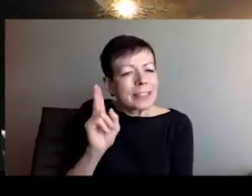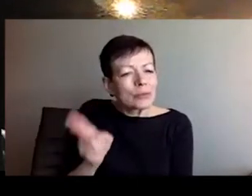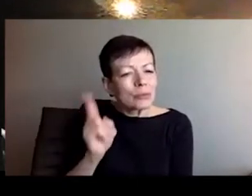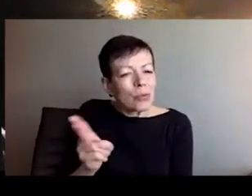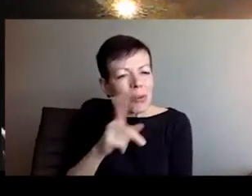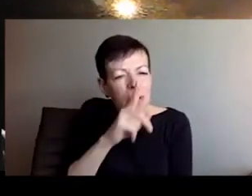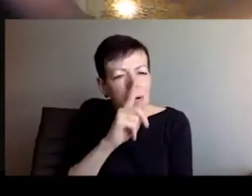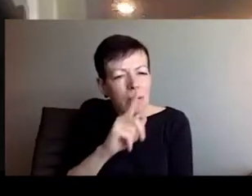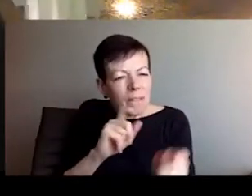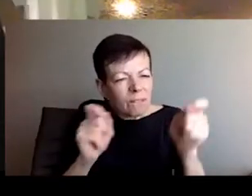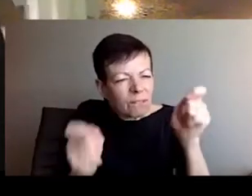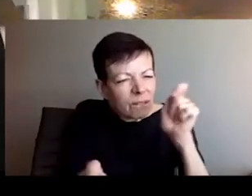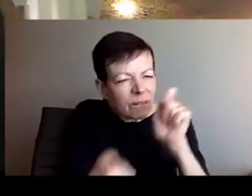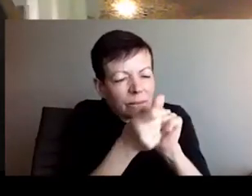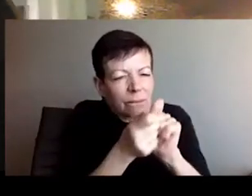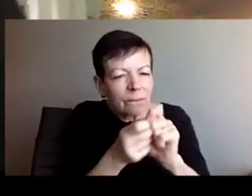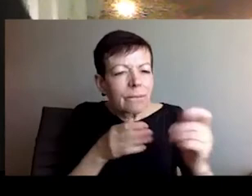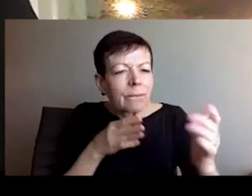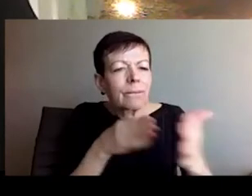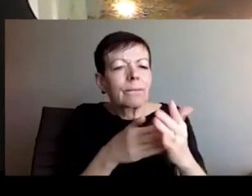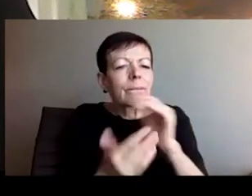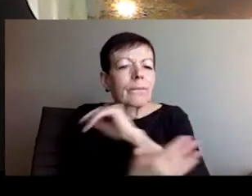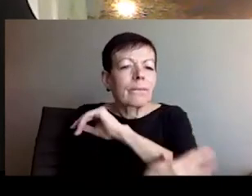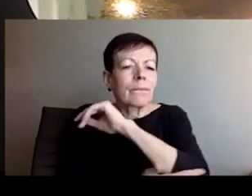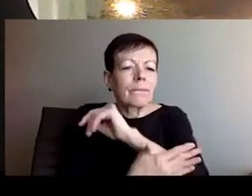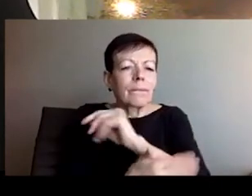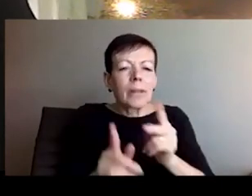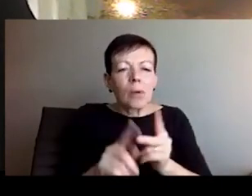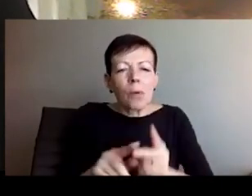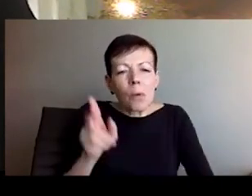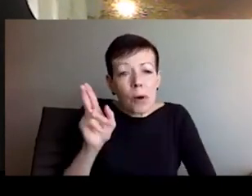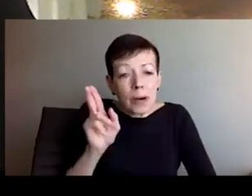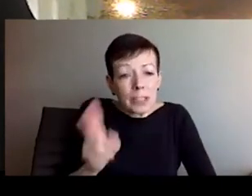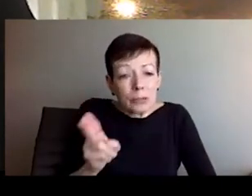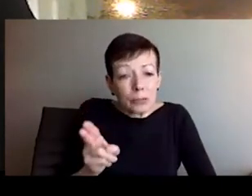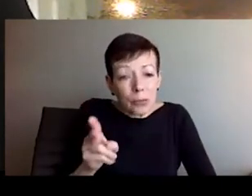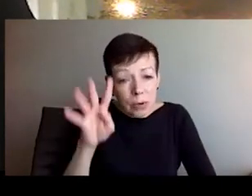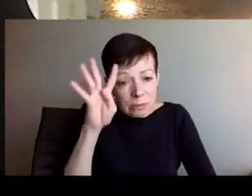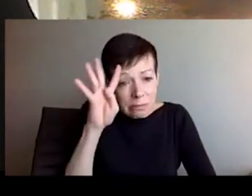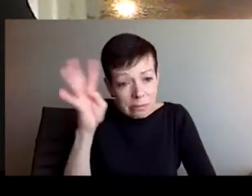and we observe that the normal logic is not